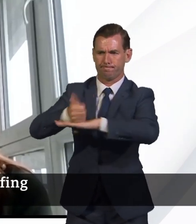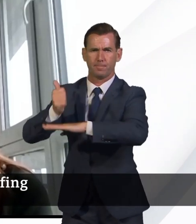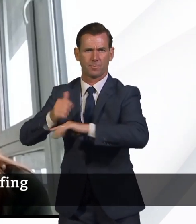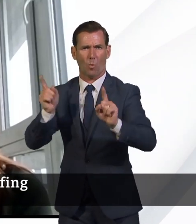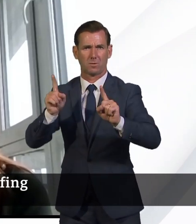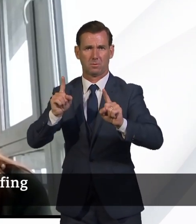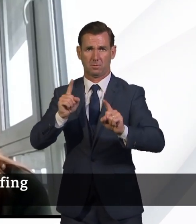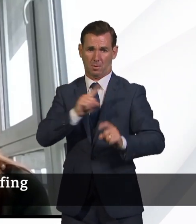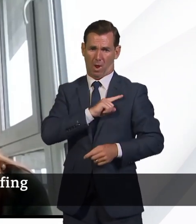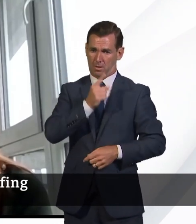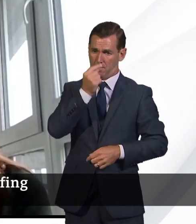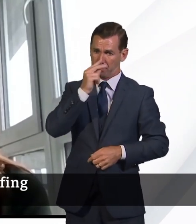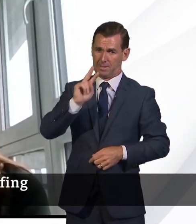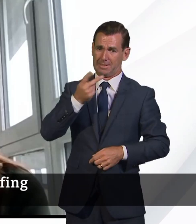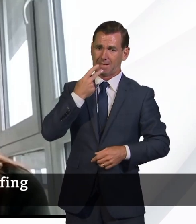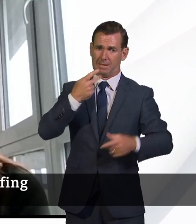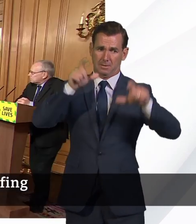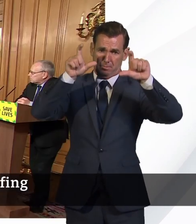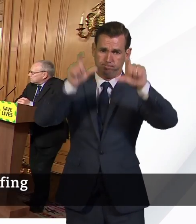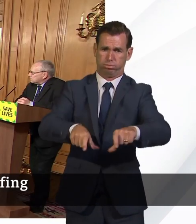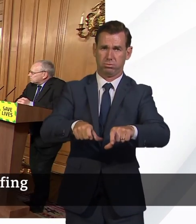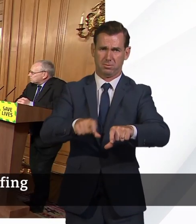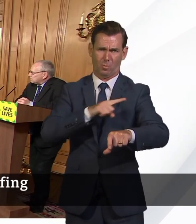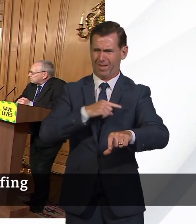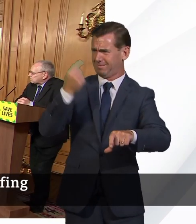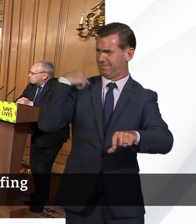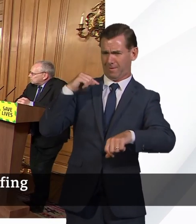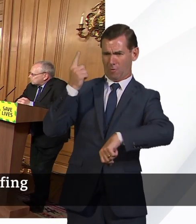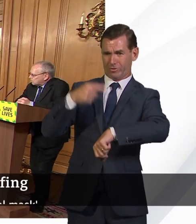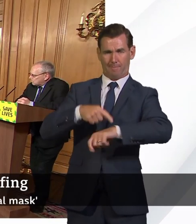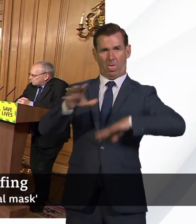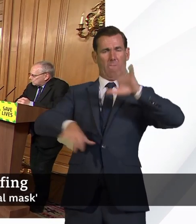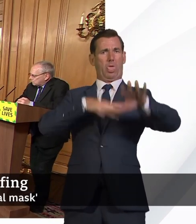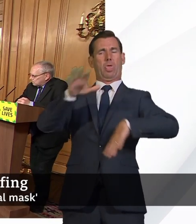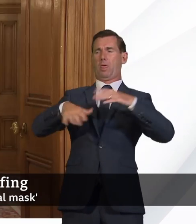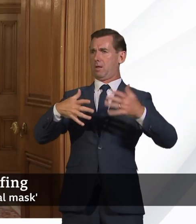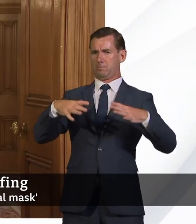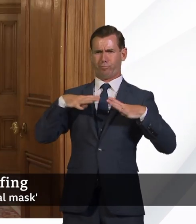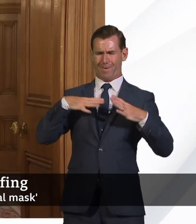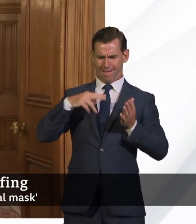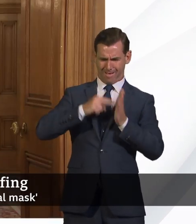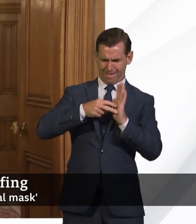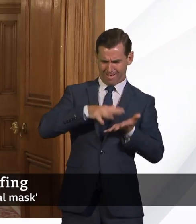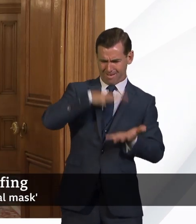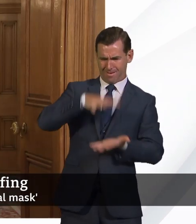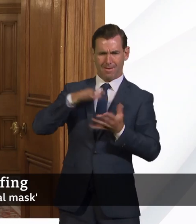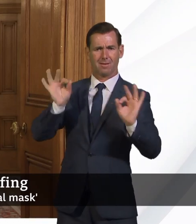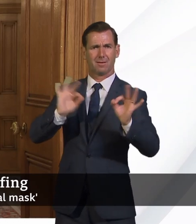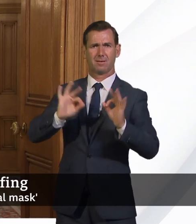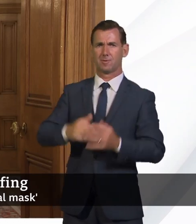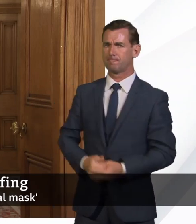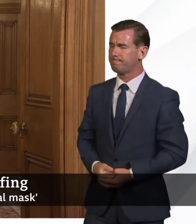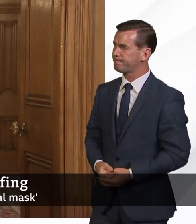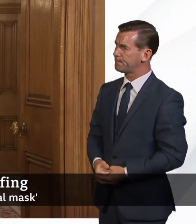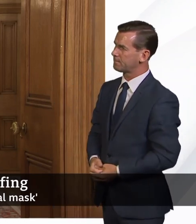given how poorly prepared we were the first time? Natasha, thanks very much. I mean, as Transport Secretary, of course, I spend a lot of time speaking to